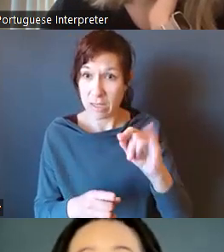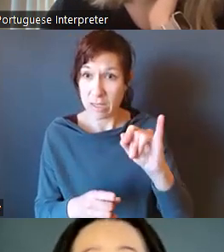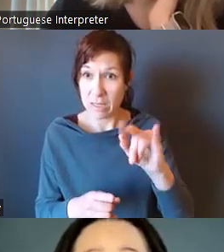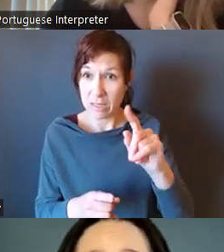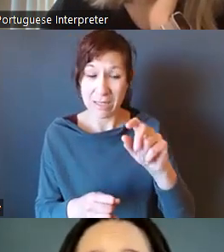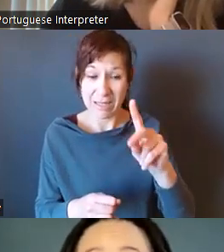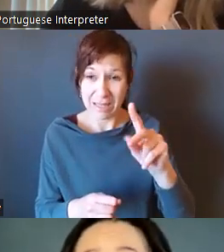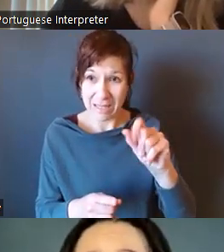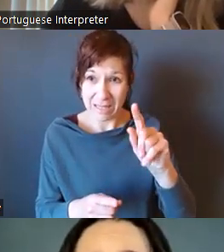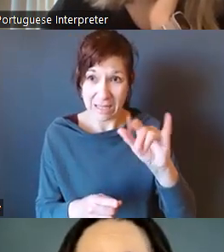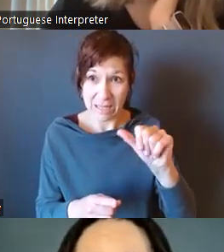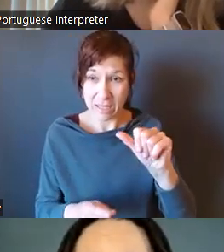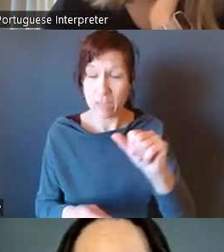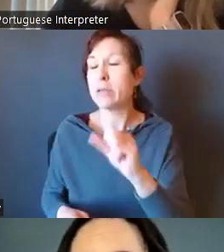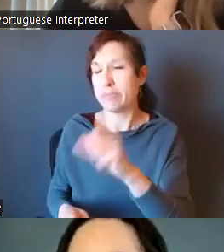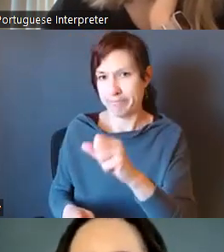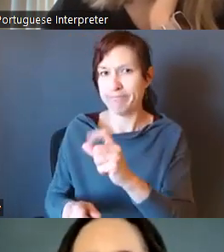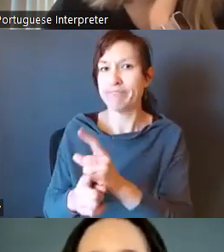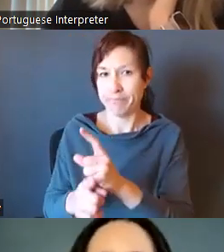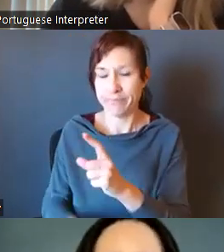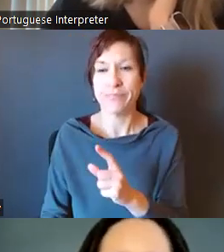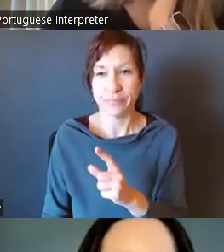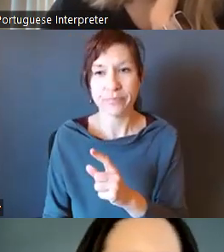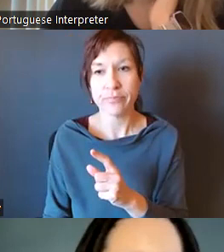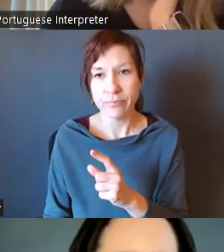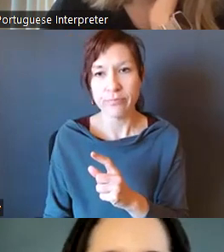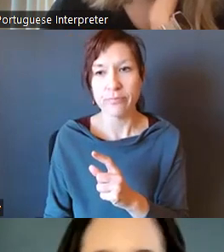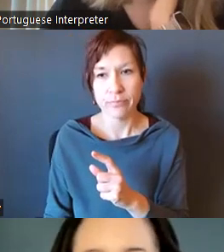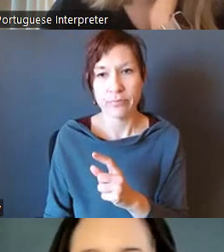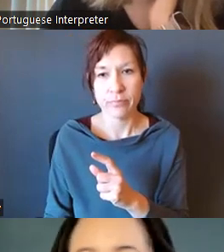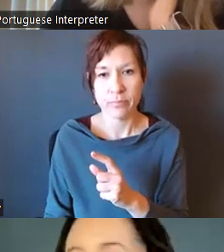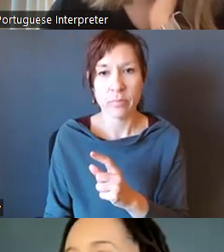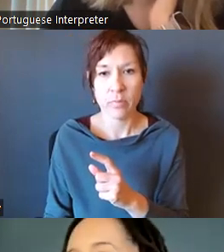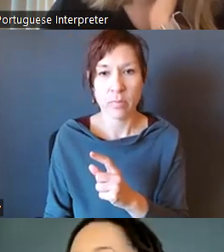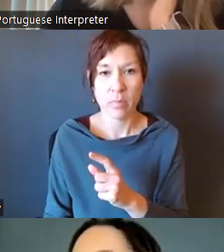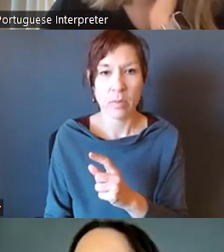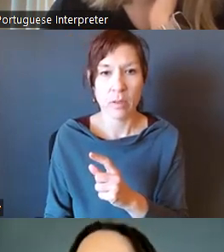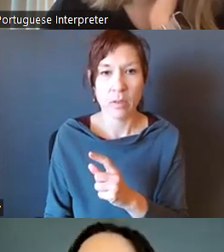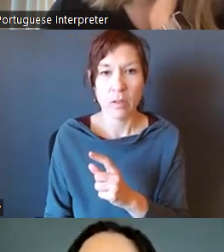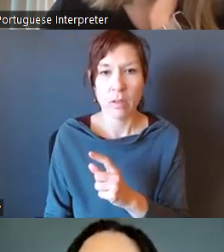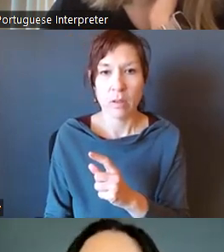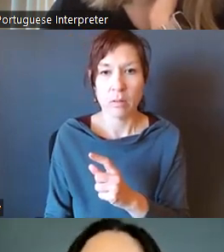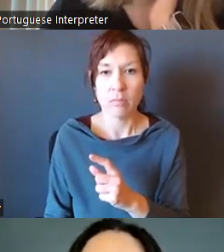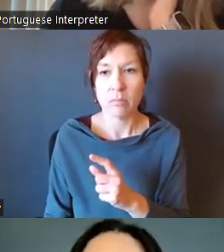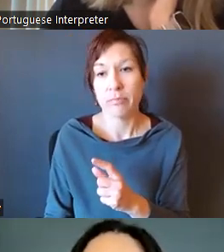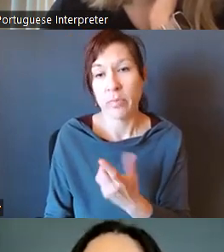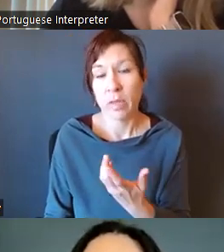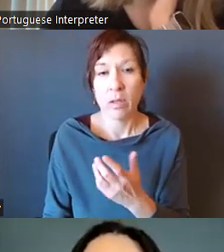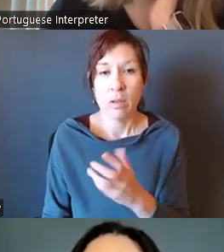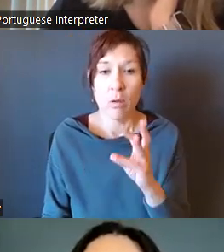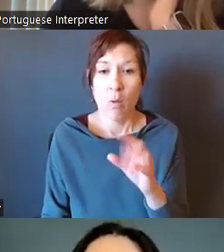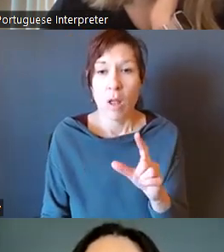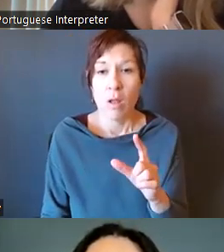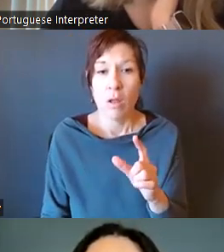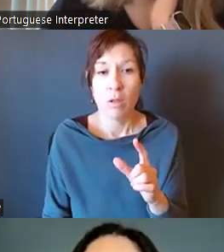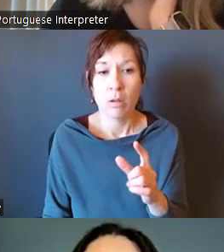Yes. Yeah. I, yes. So, if we have, I mean, the one way that this could happen is we could